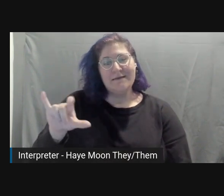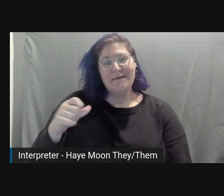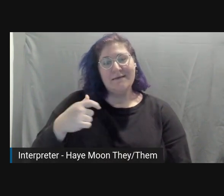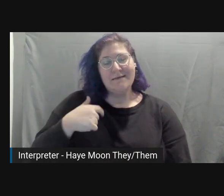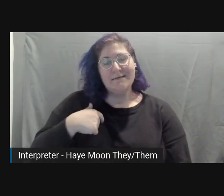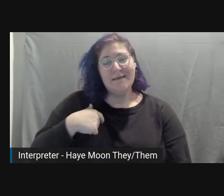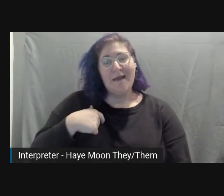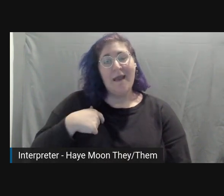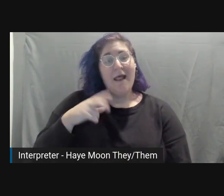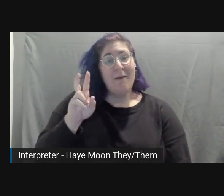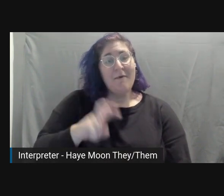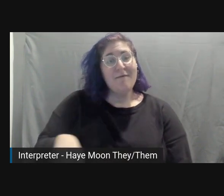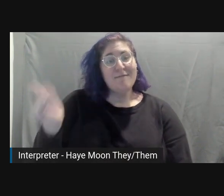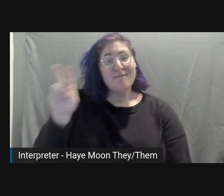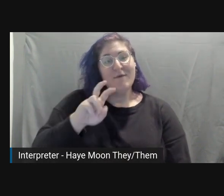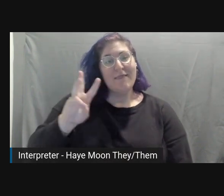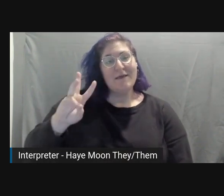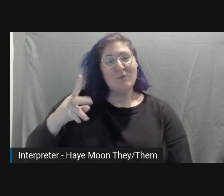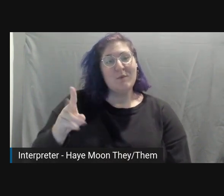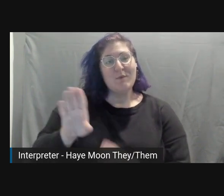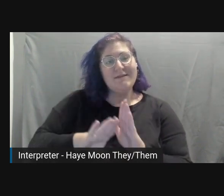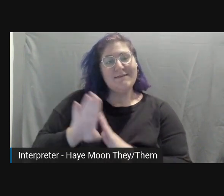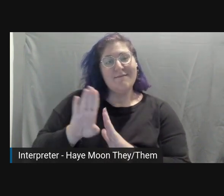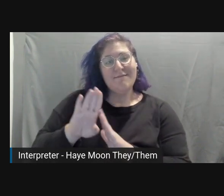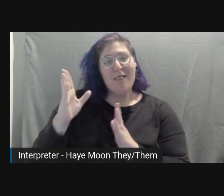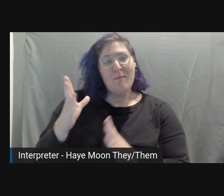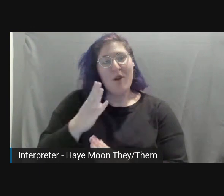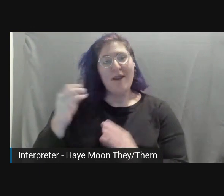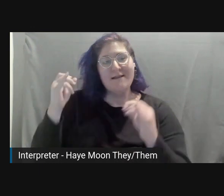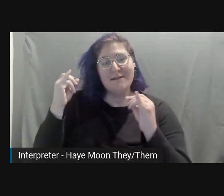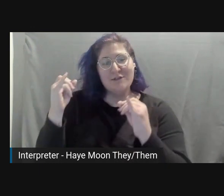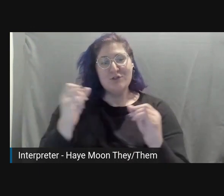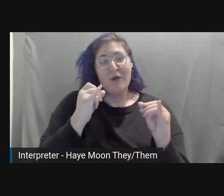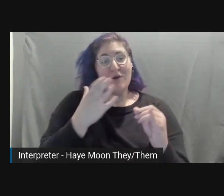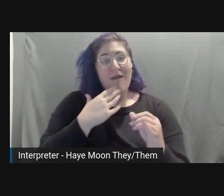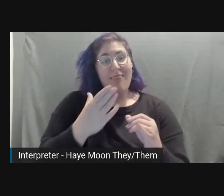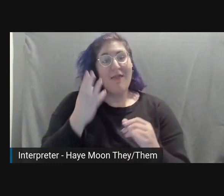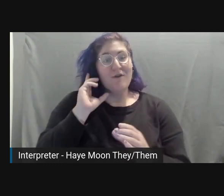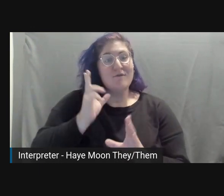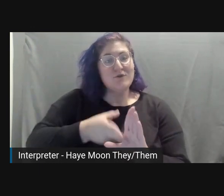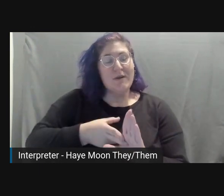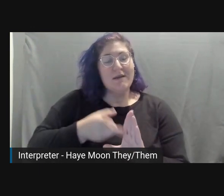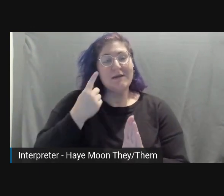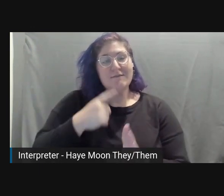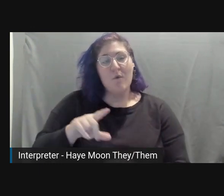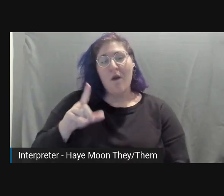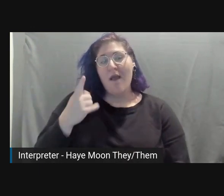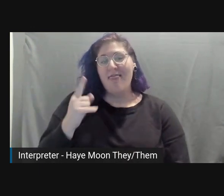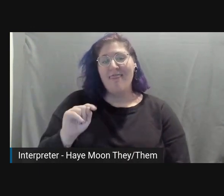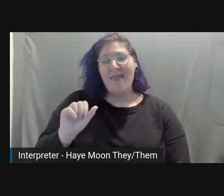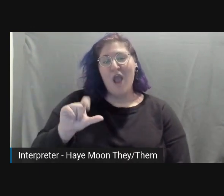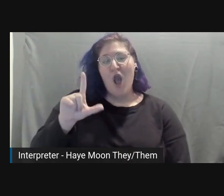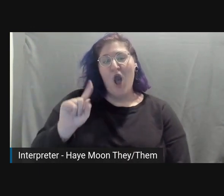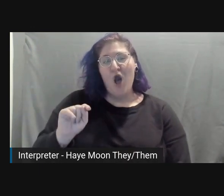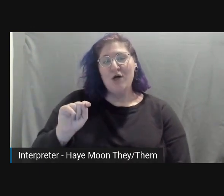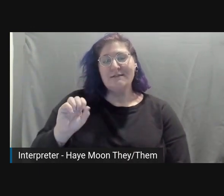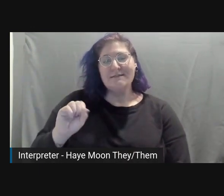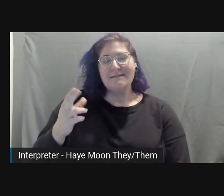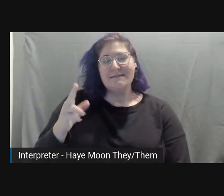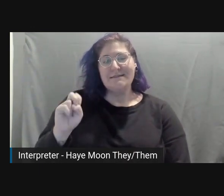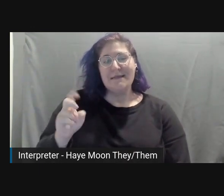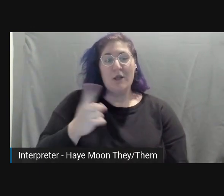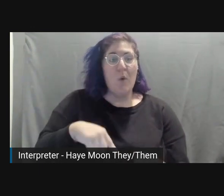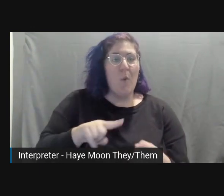instructor. And thank you for joining us for the alt scene, when and how to write alternative text with Meg